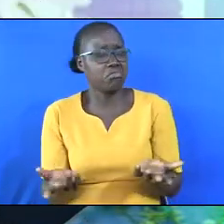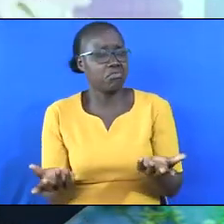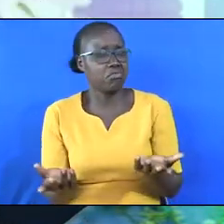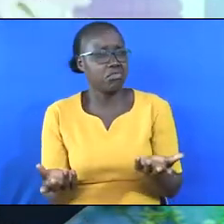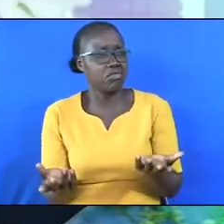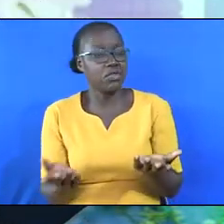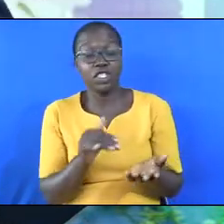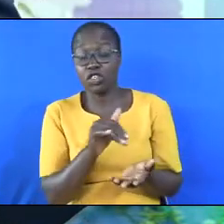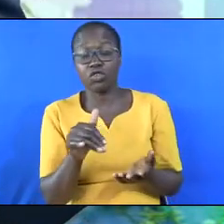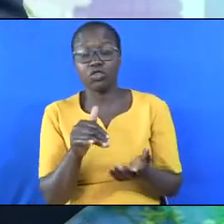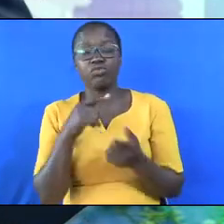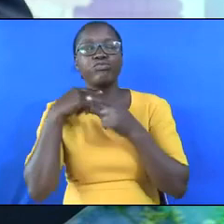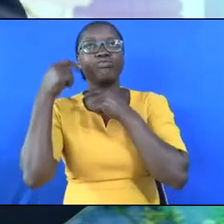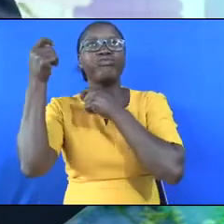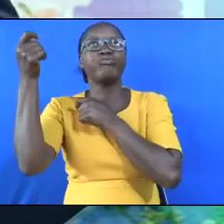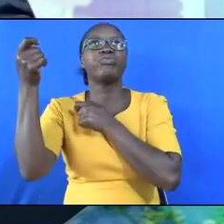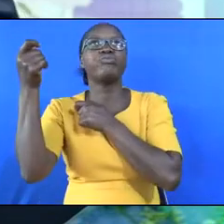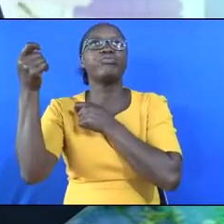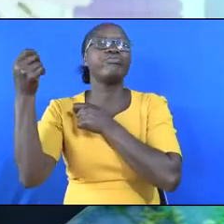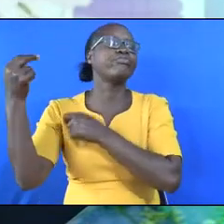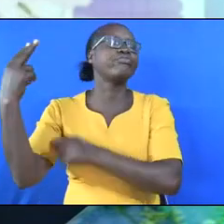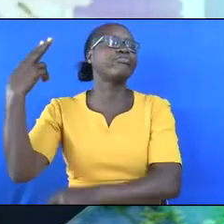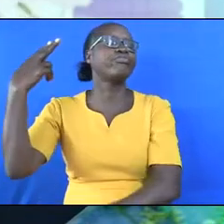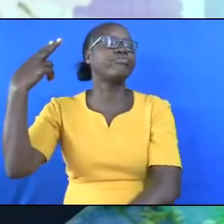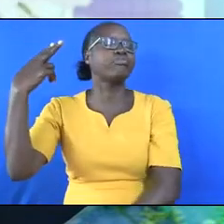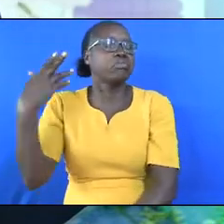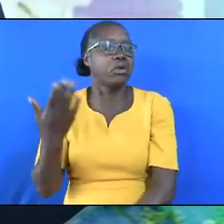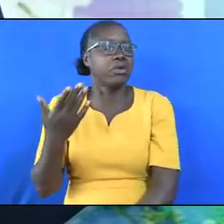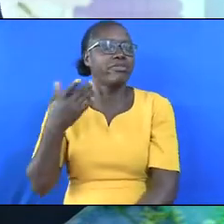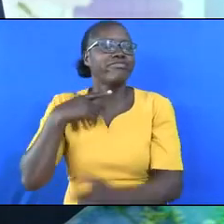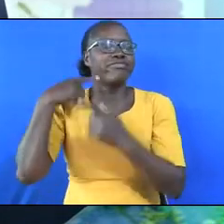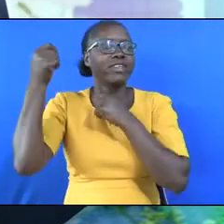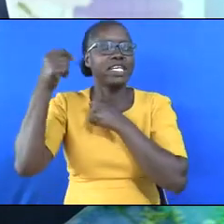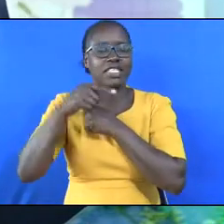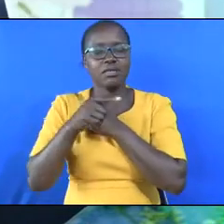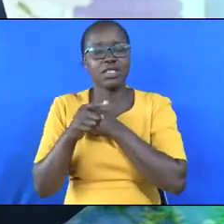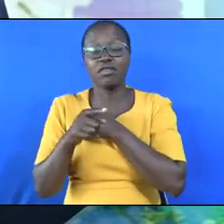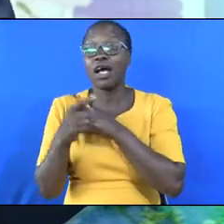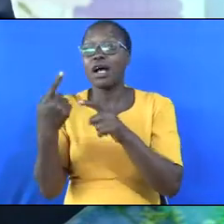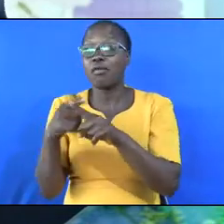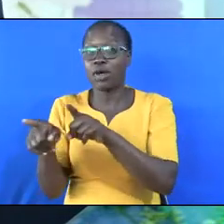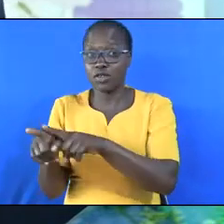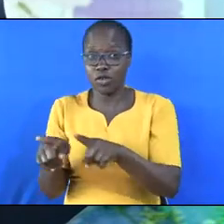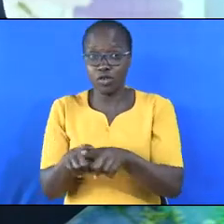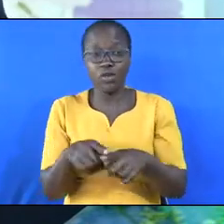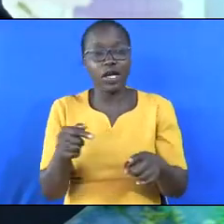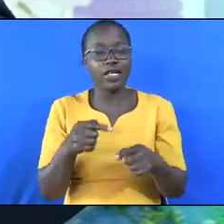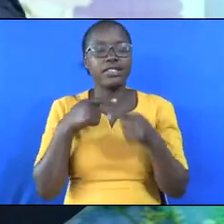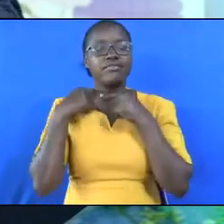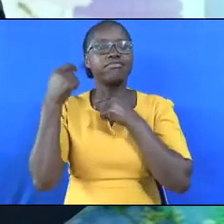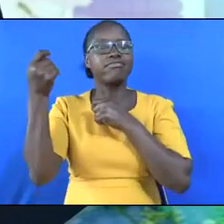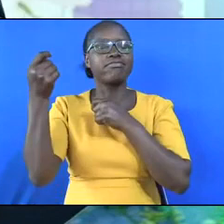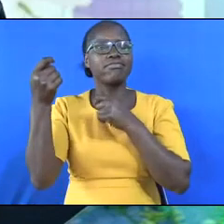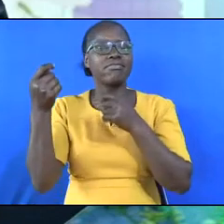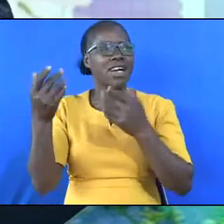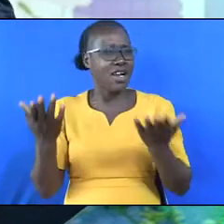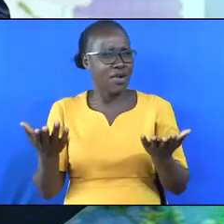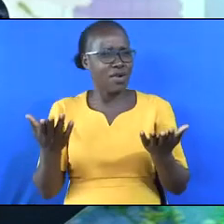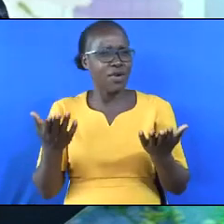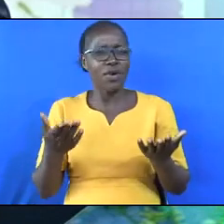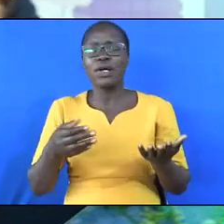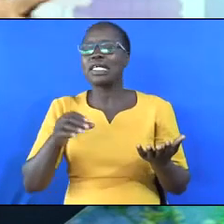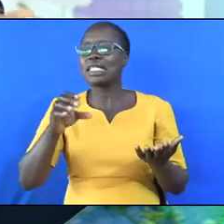There are those who commit suicide by shooting or hanging themselves. But there are also those who commit suicide by what they drink